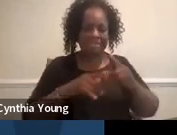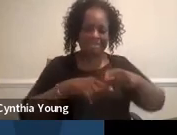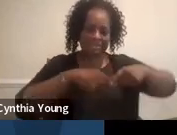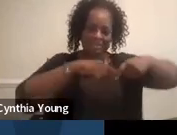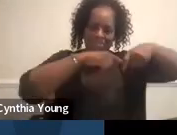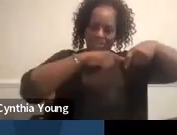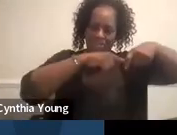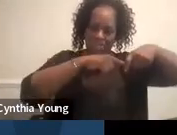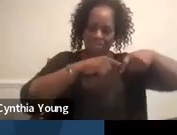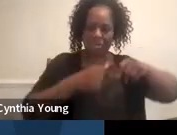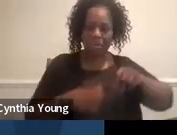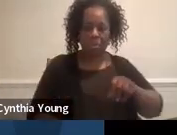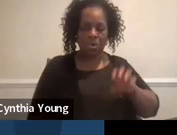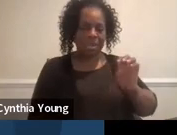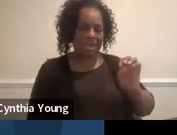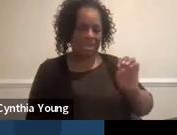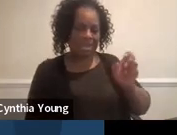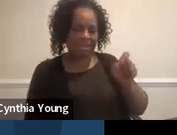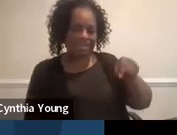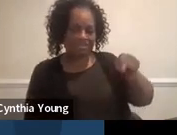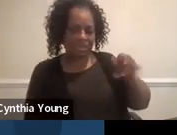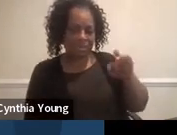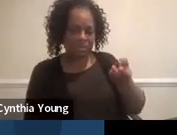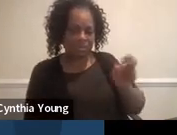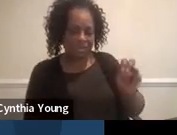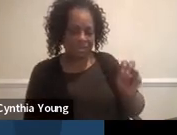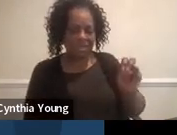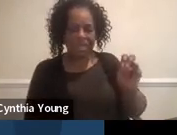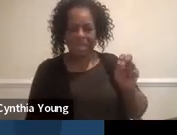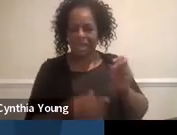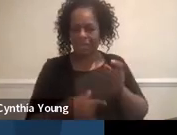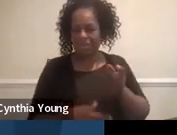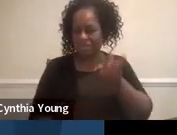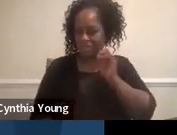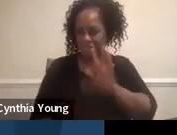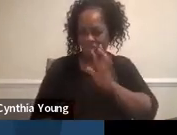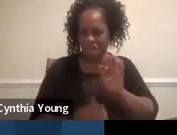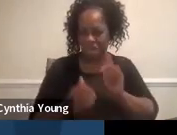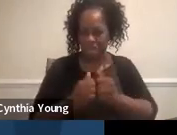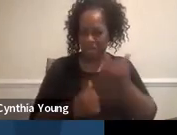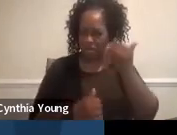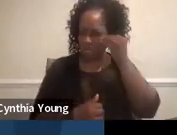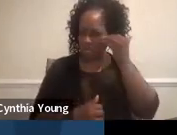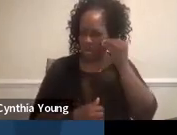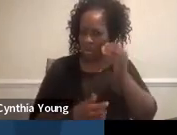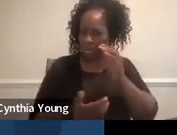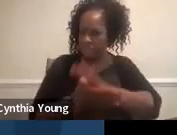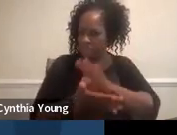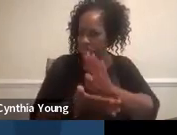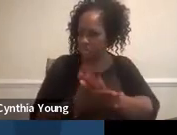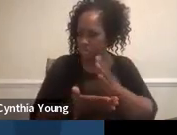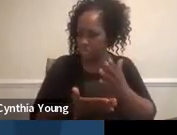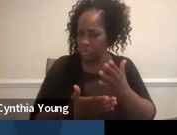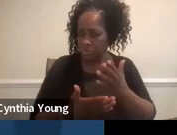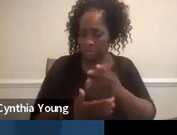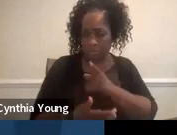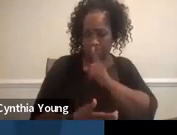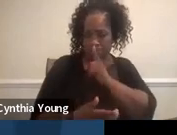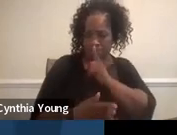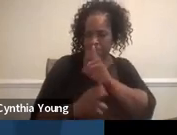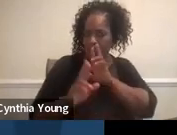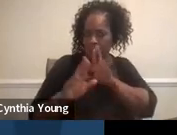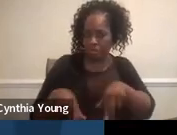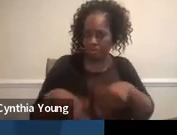And I totally agree with that, but it makes me wonder when I was listening to you talk, how do you know when schools are doing that? Because they're not reporting it as